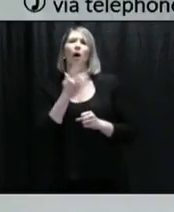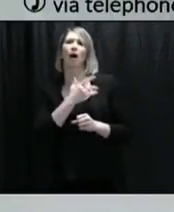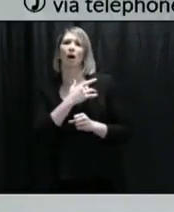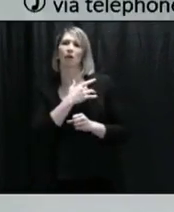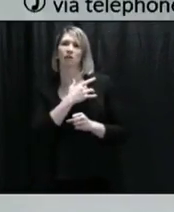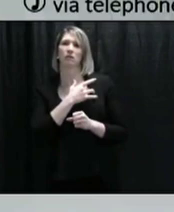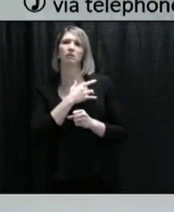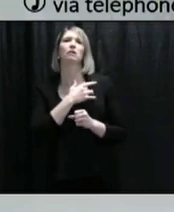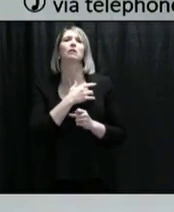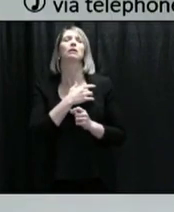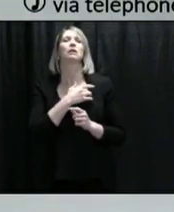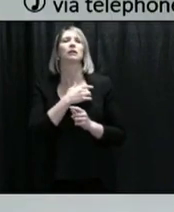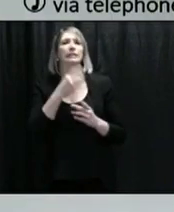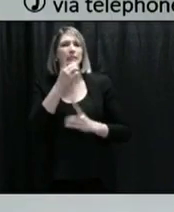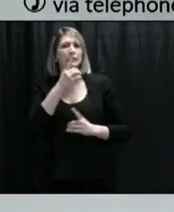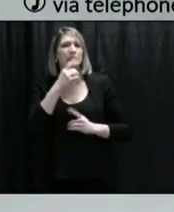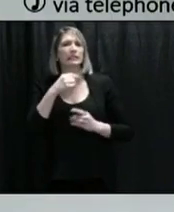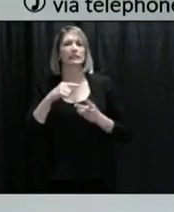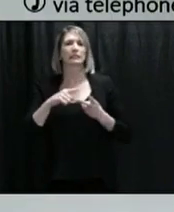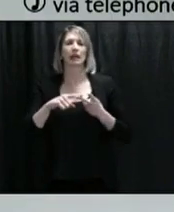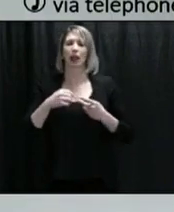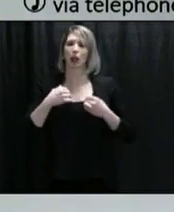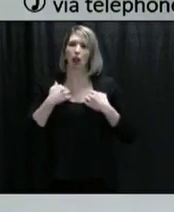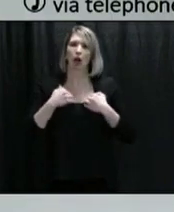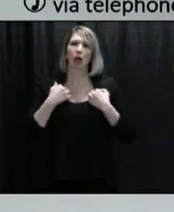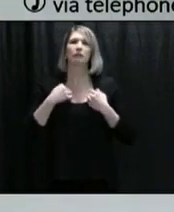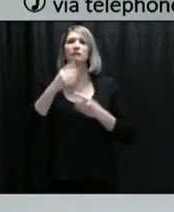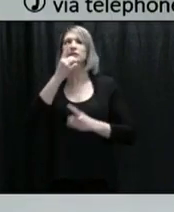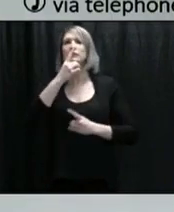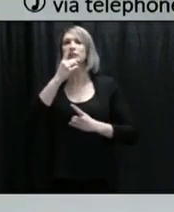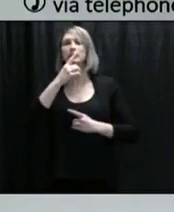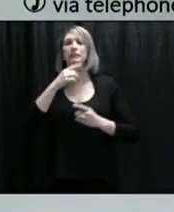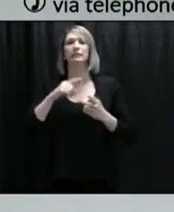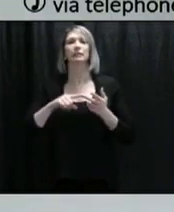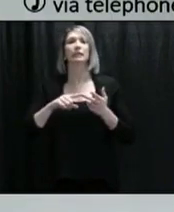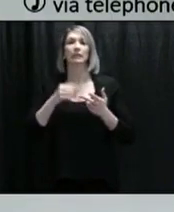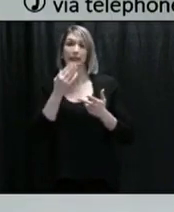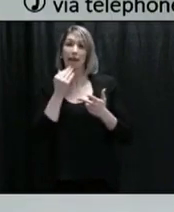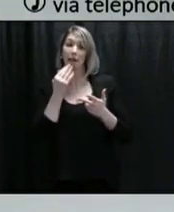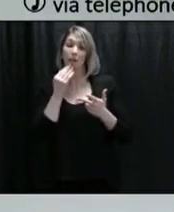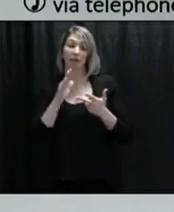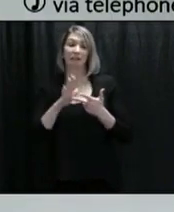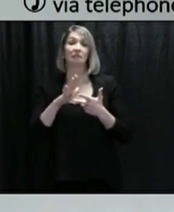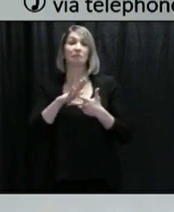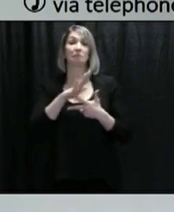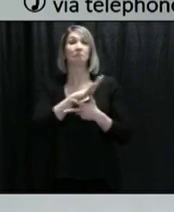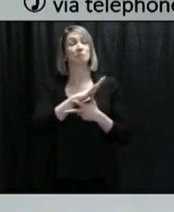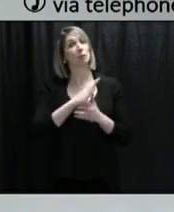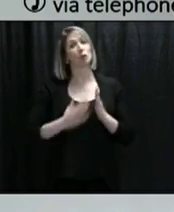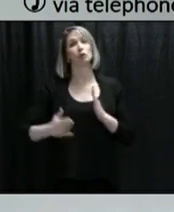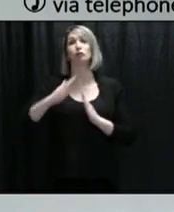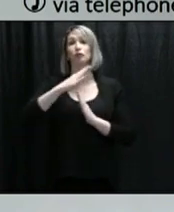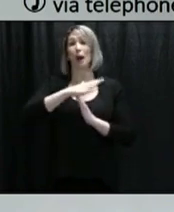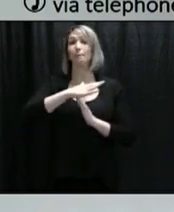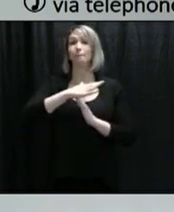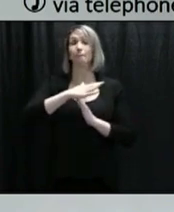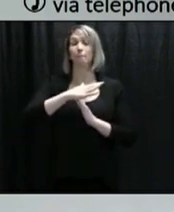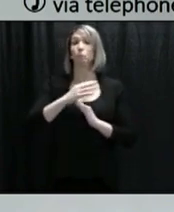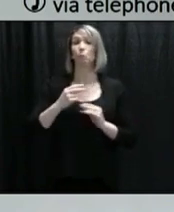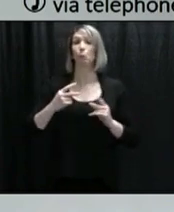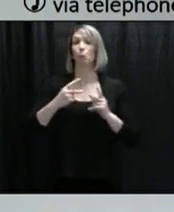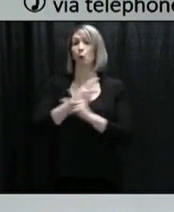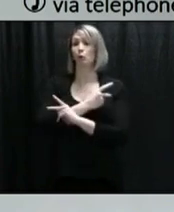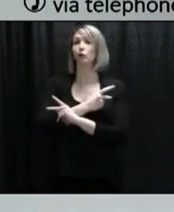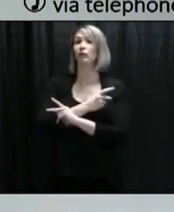Lung diseases, diabetes as well, are certainly three of the chronic diseases that